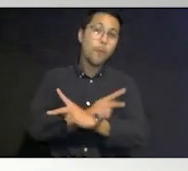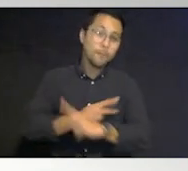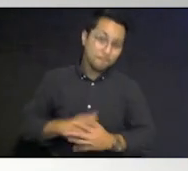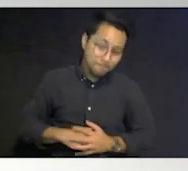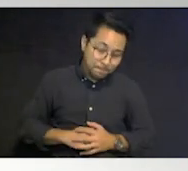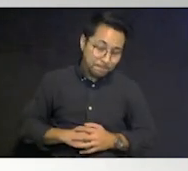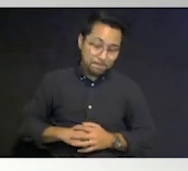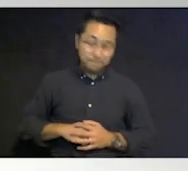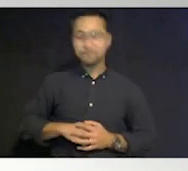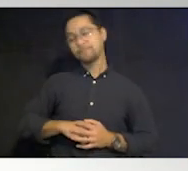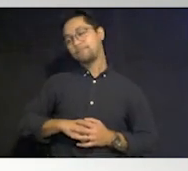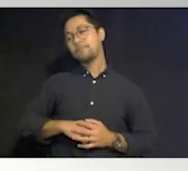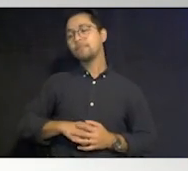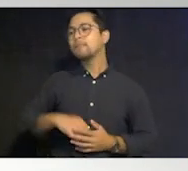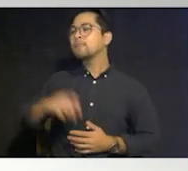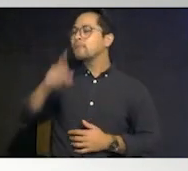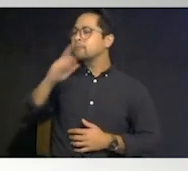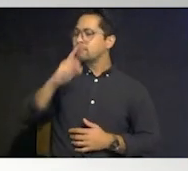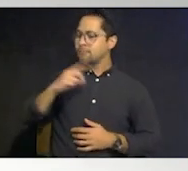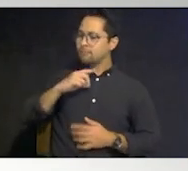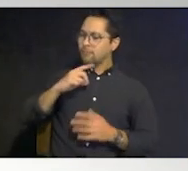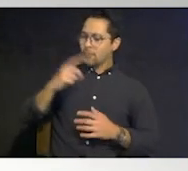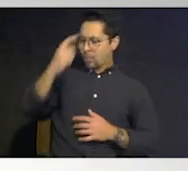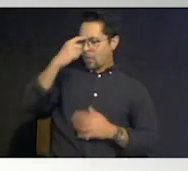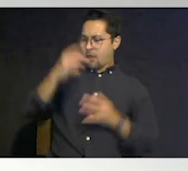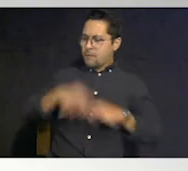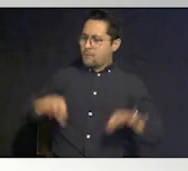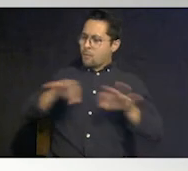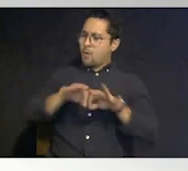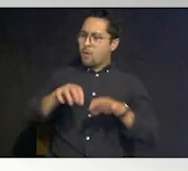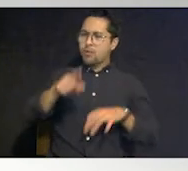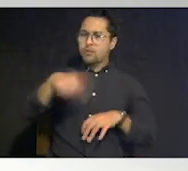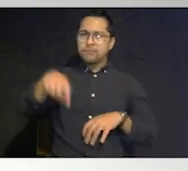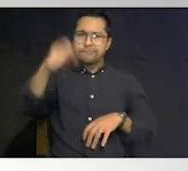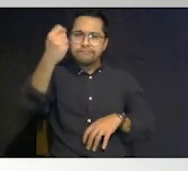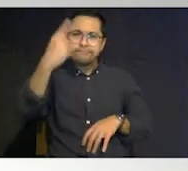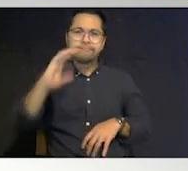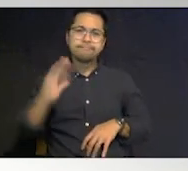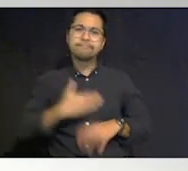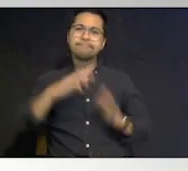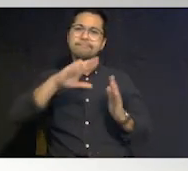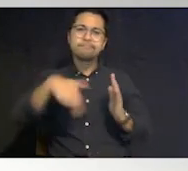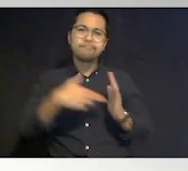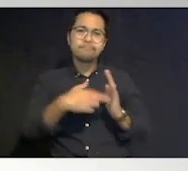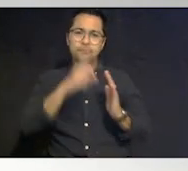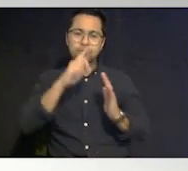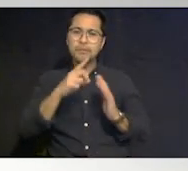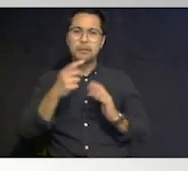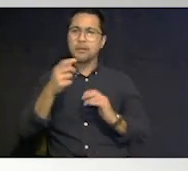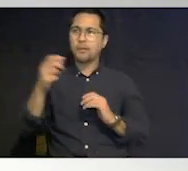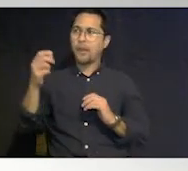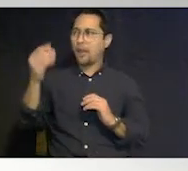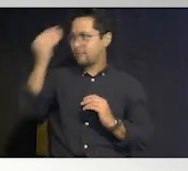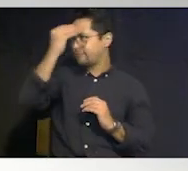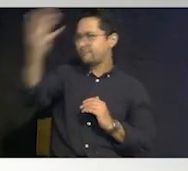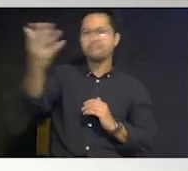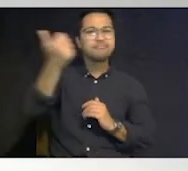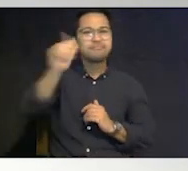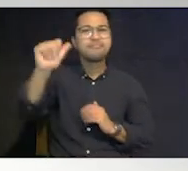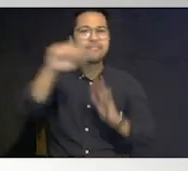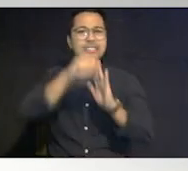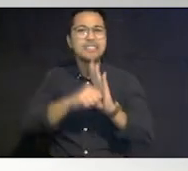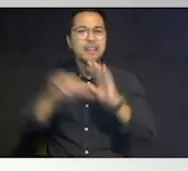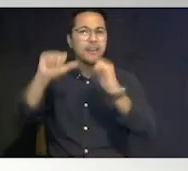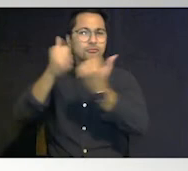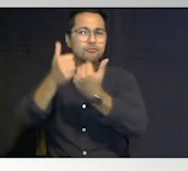we thought it was important that you understand the role that we play because and we could put any of the state agencies roles in there you know our